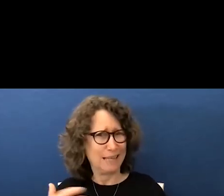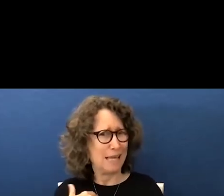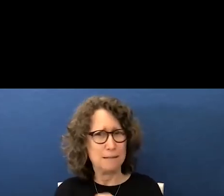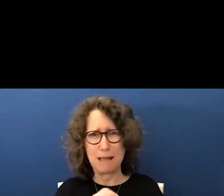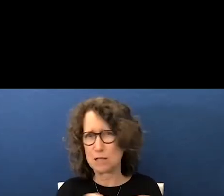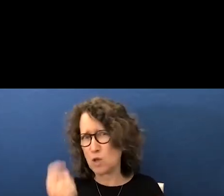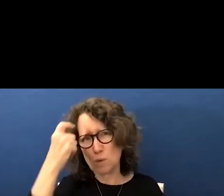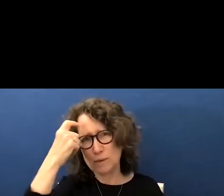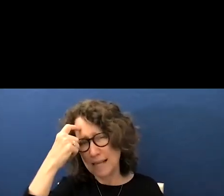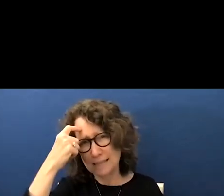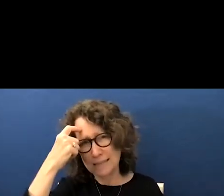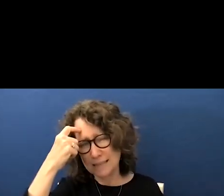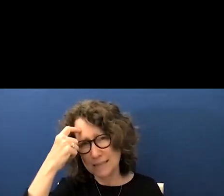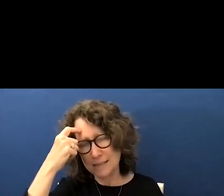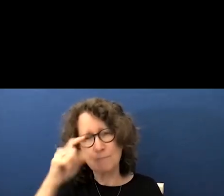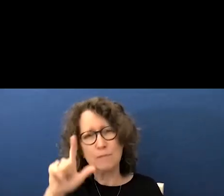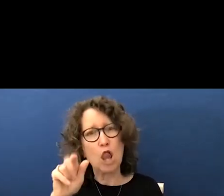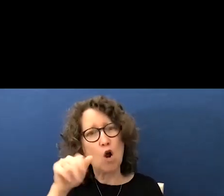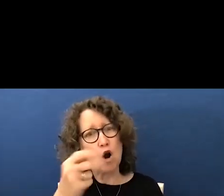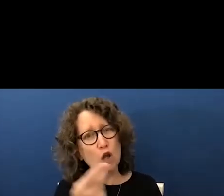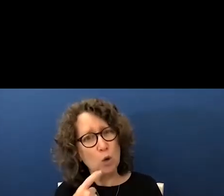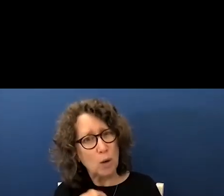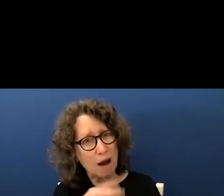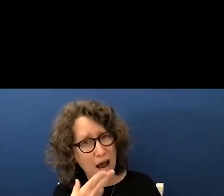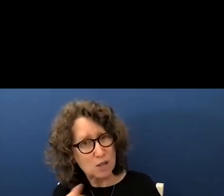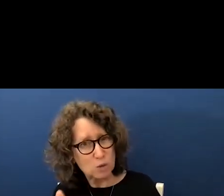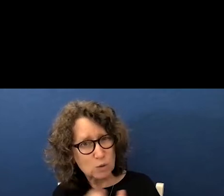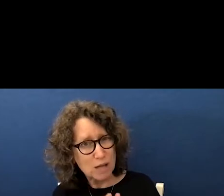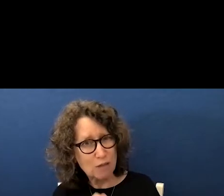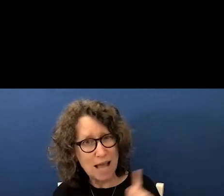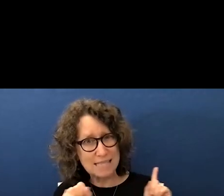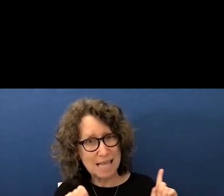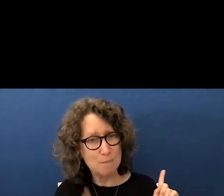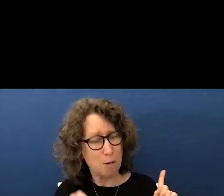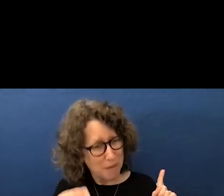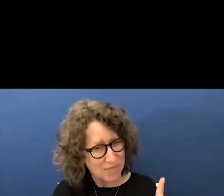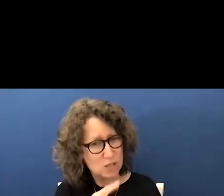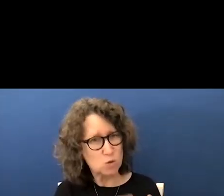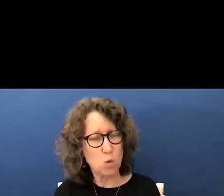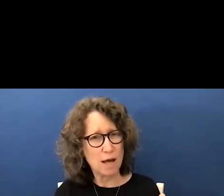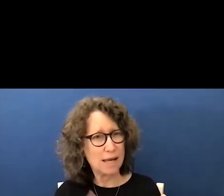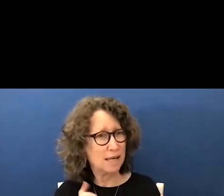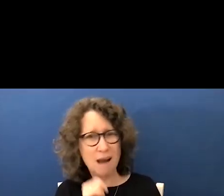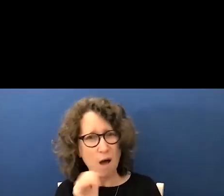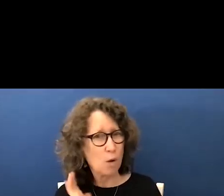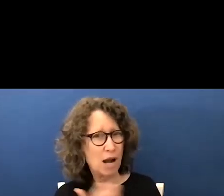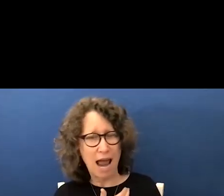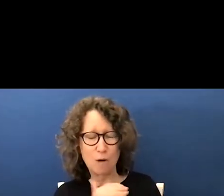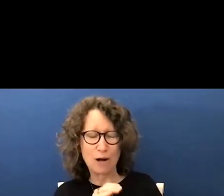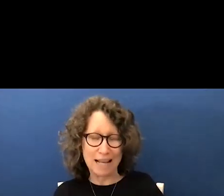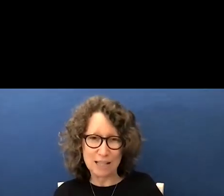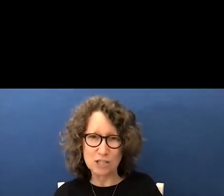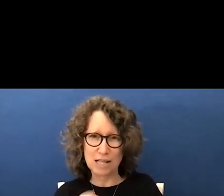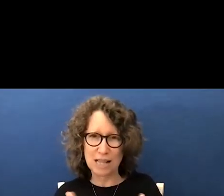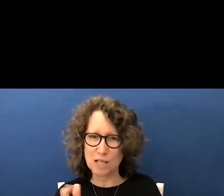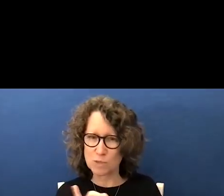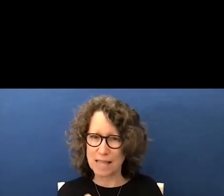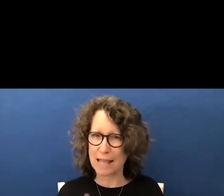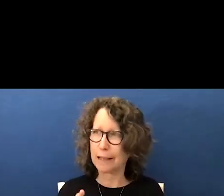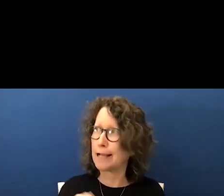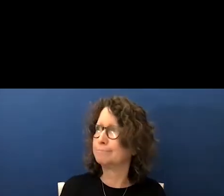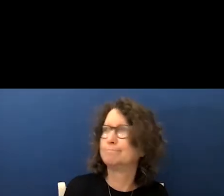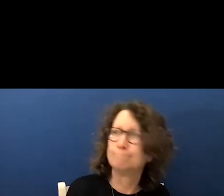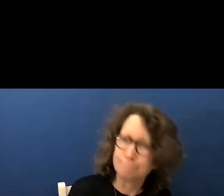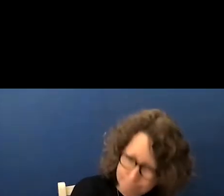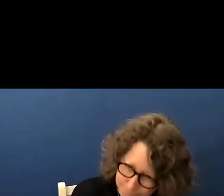no sense laura when you and i were in high school together at santa barbara this is what not what our english class was like time